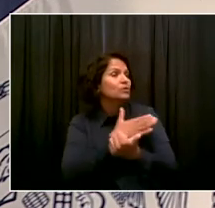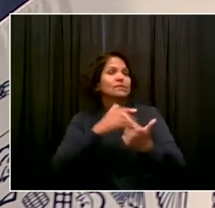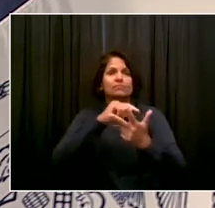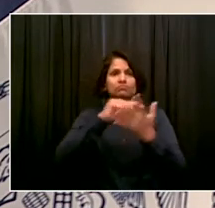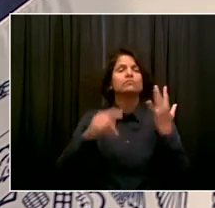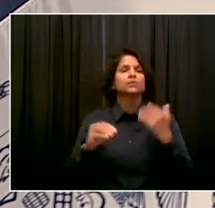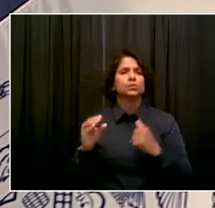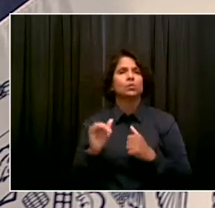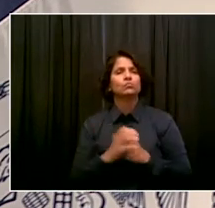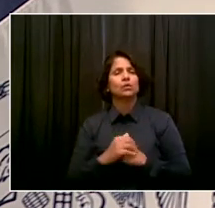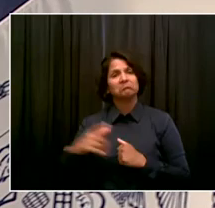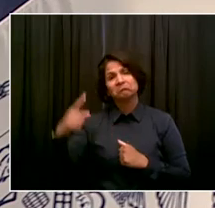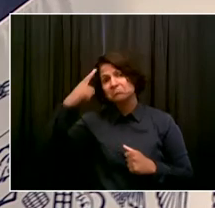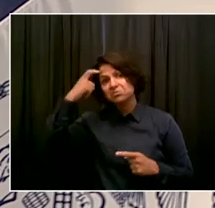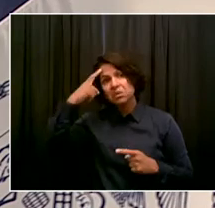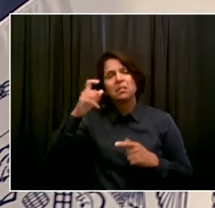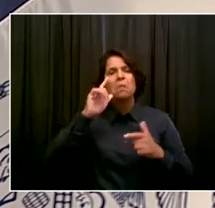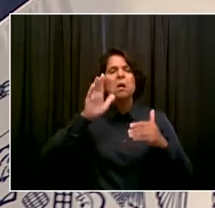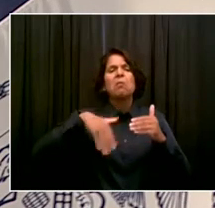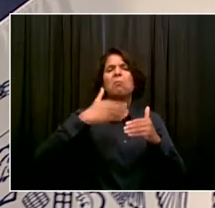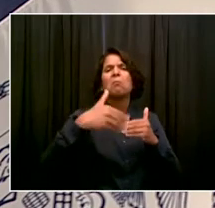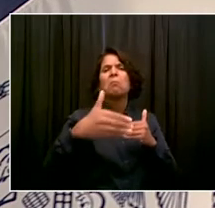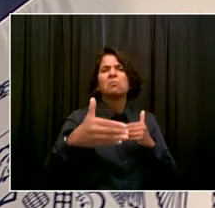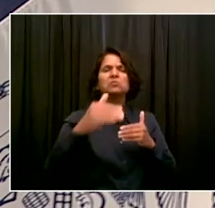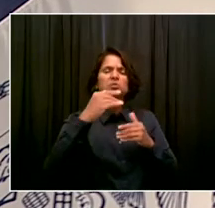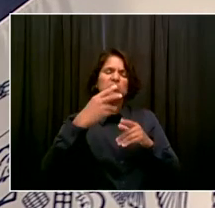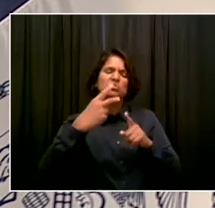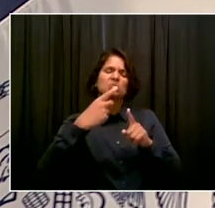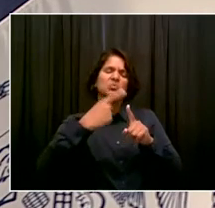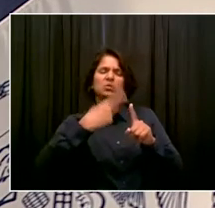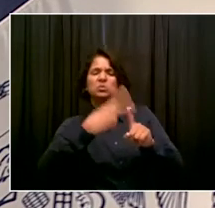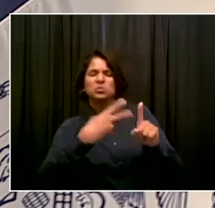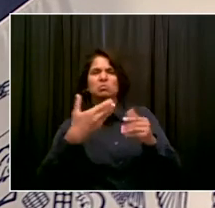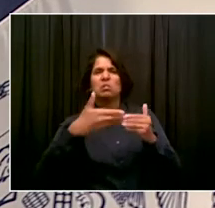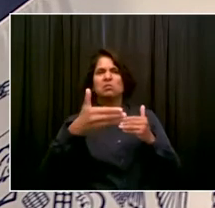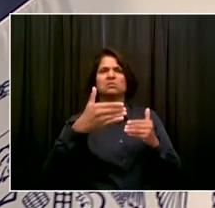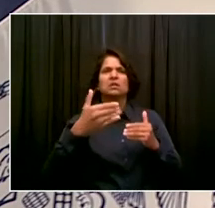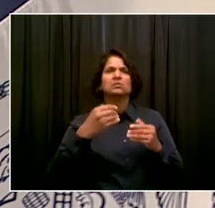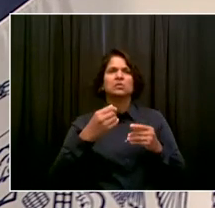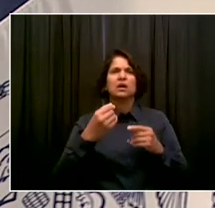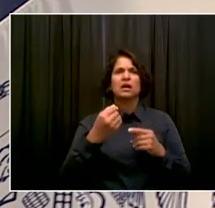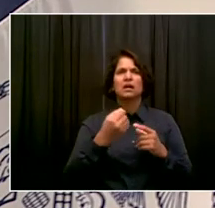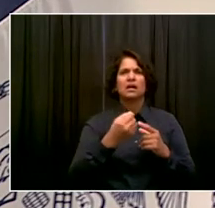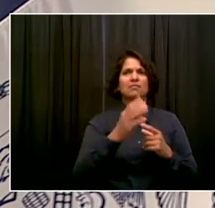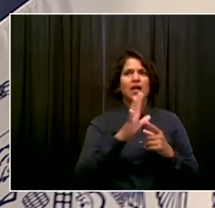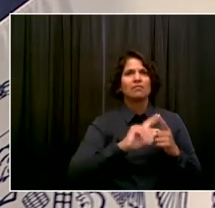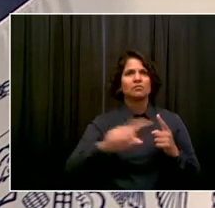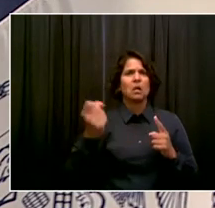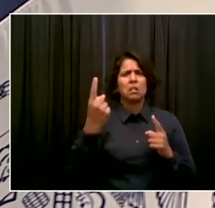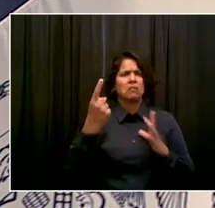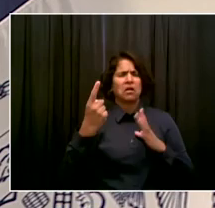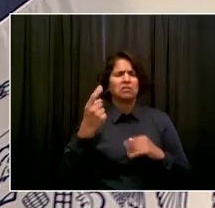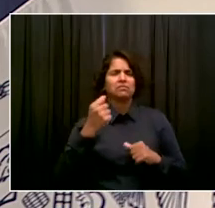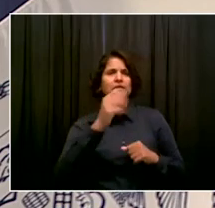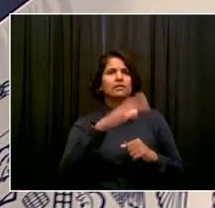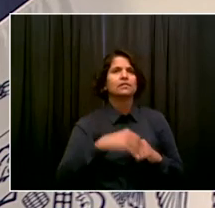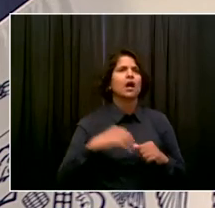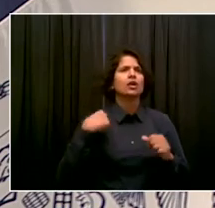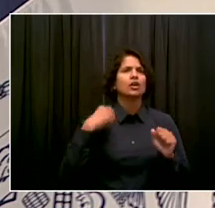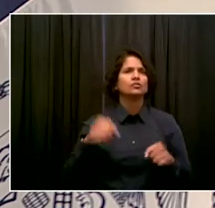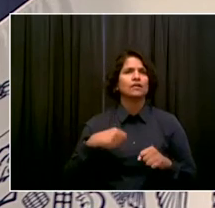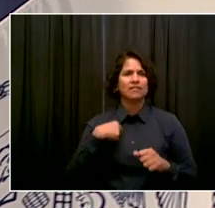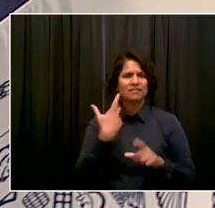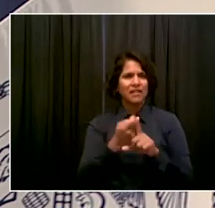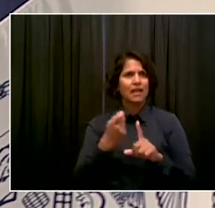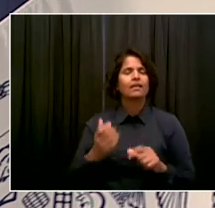another reason why you'll see parents move really quickly to get kids vaccinated once that eligibility occurs. Dr. Choksi,